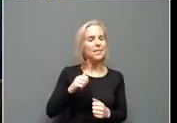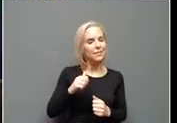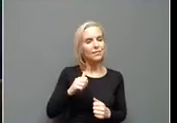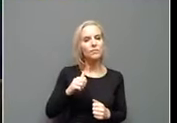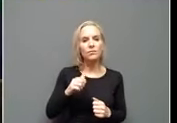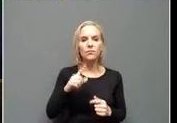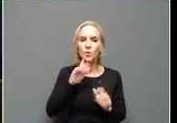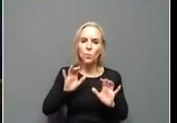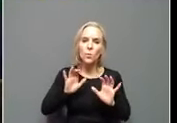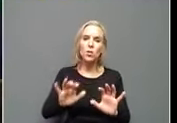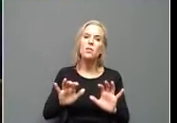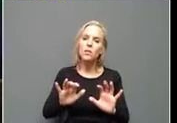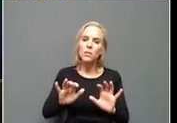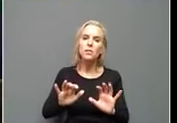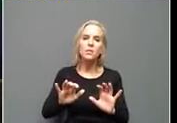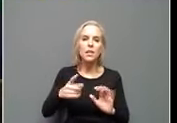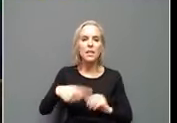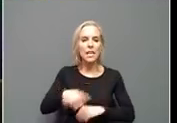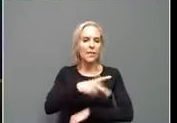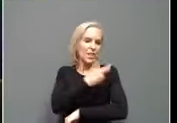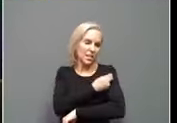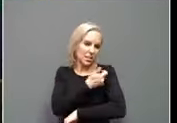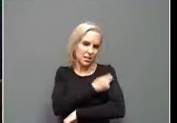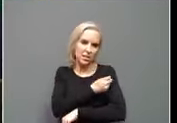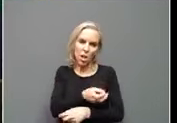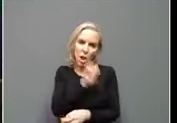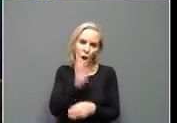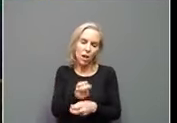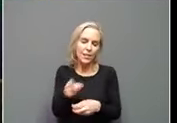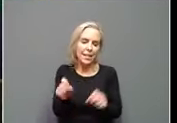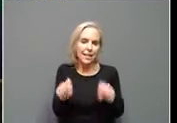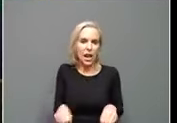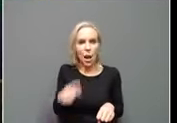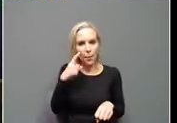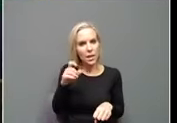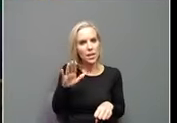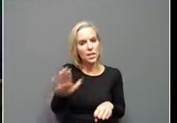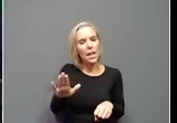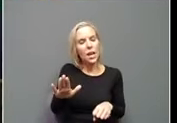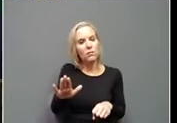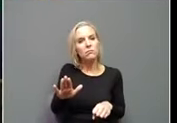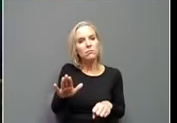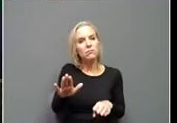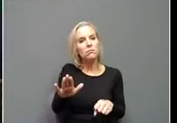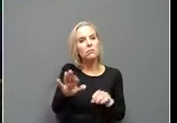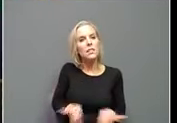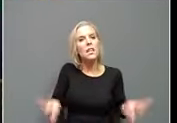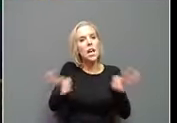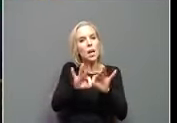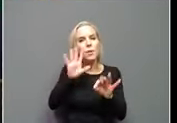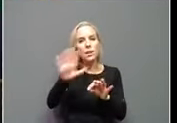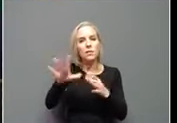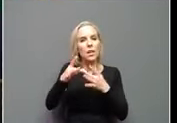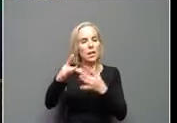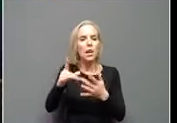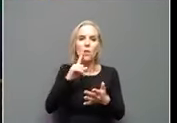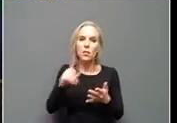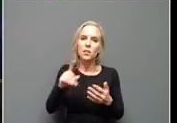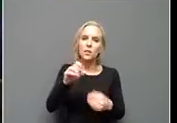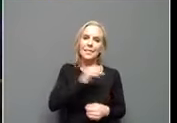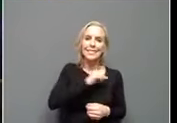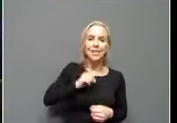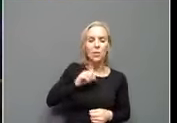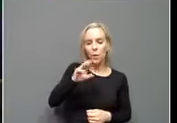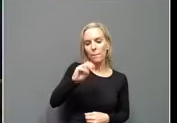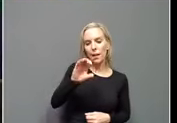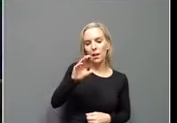pushing, uh, these vaccines as, as hard as they can because of their efficacy, it'll be really helpful. Let me give a compliment. Senator McConnell is